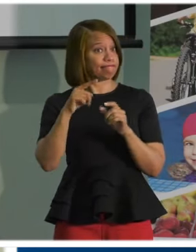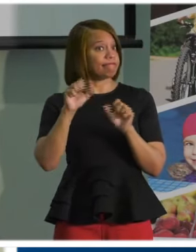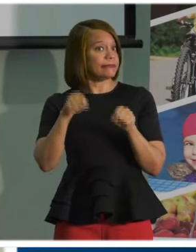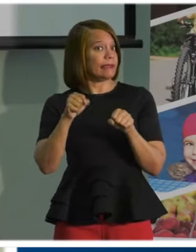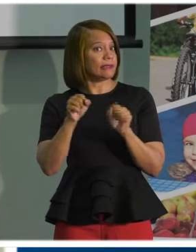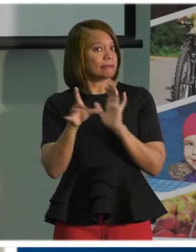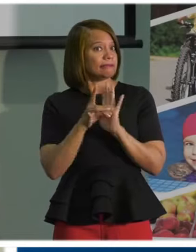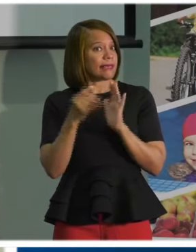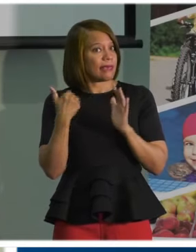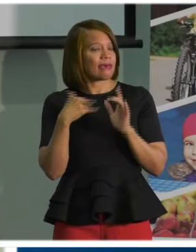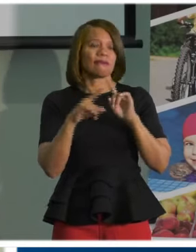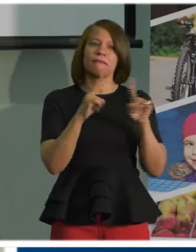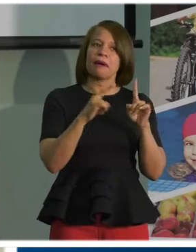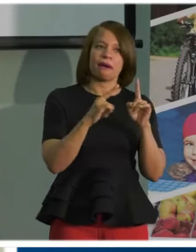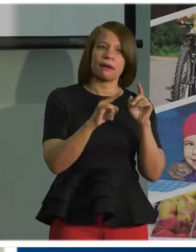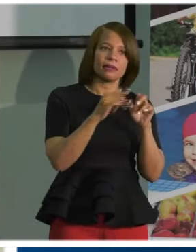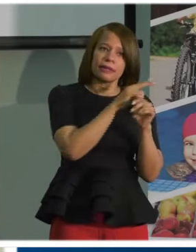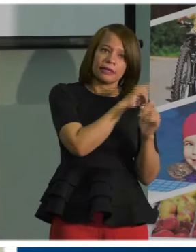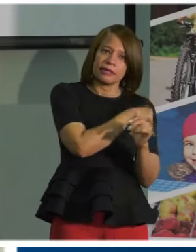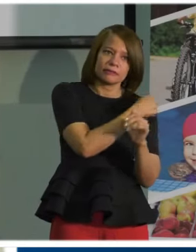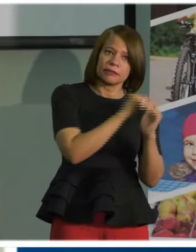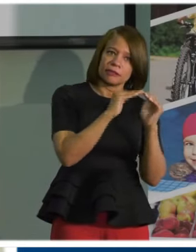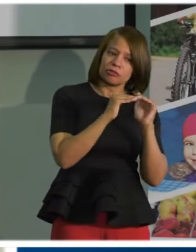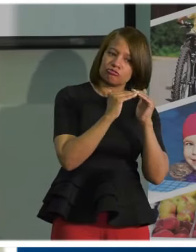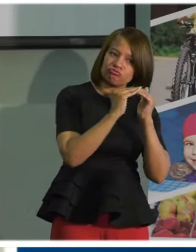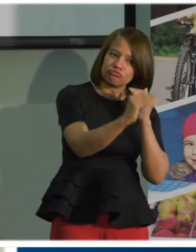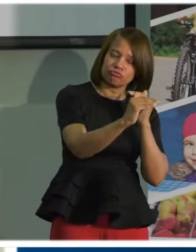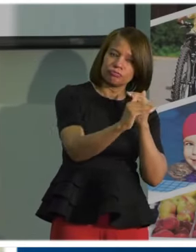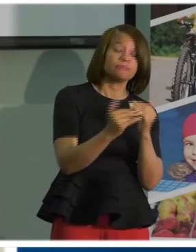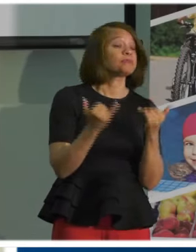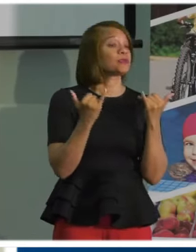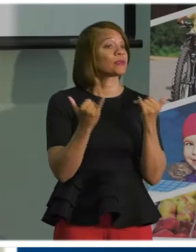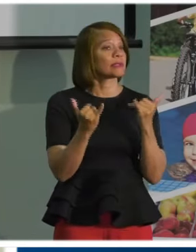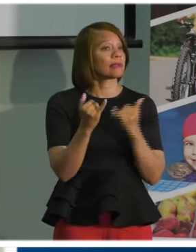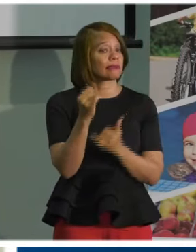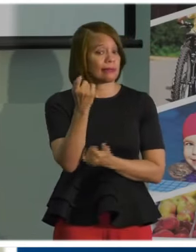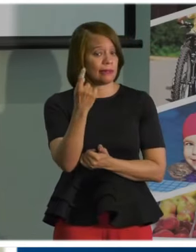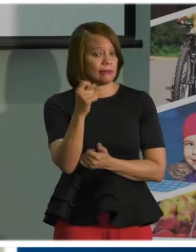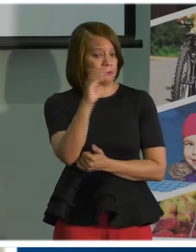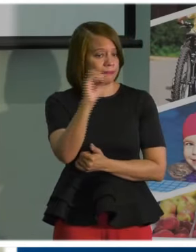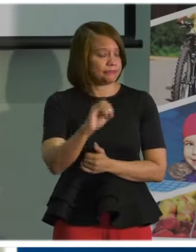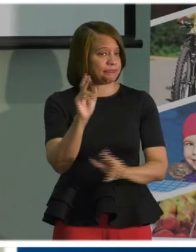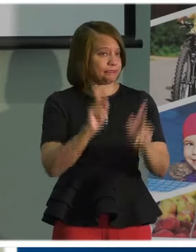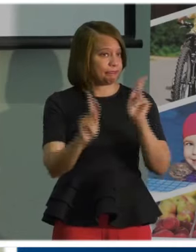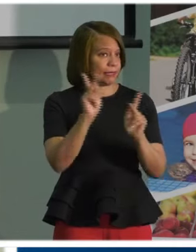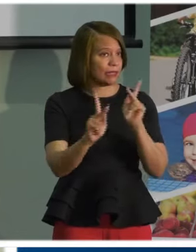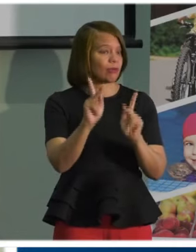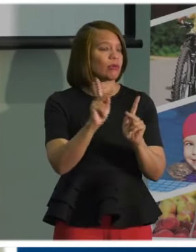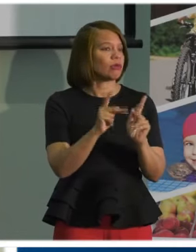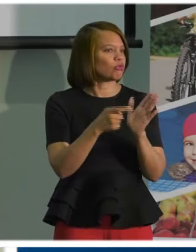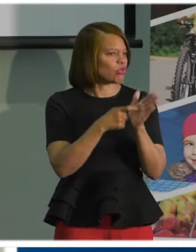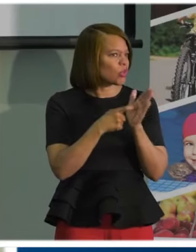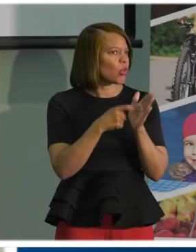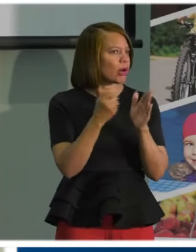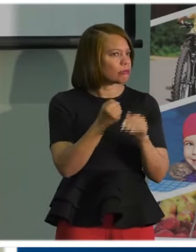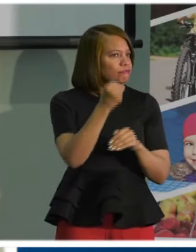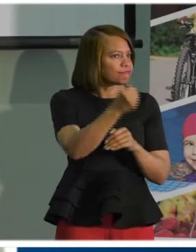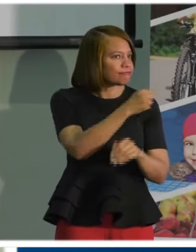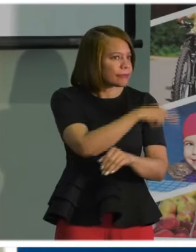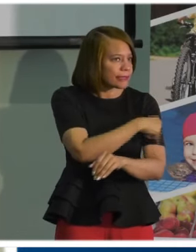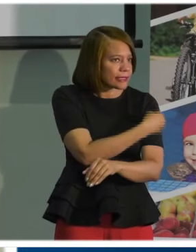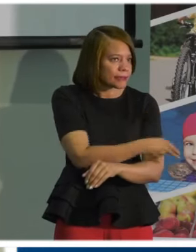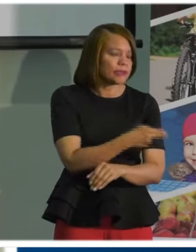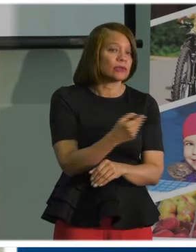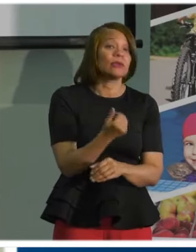Only 11% of our cases currently require hospitalization. If you factor in, several months ago when we looked at our